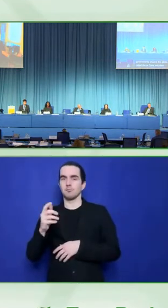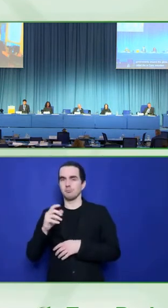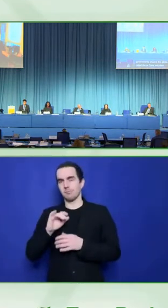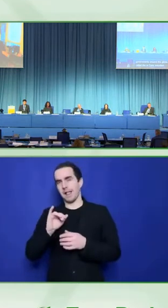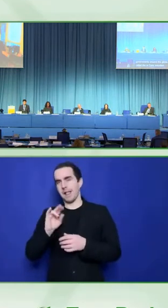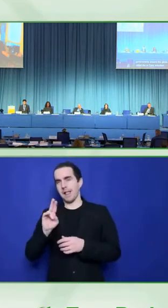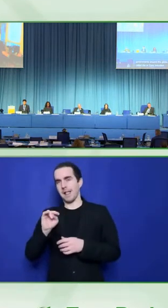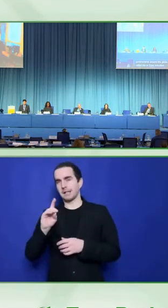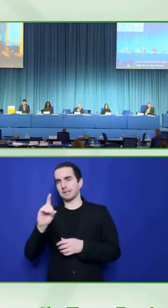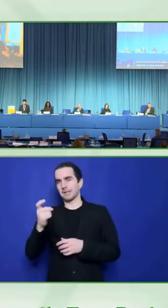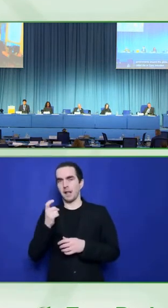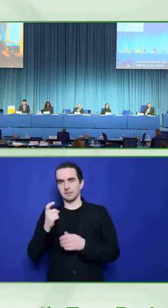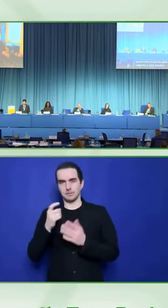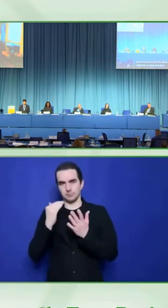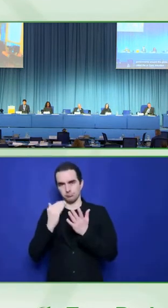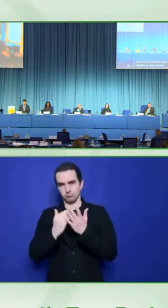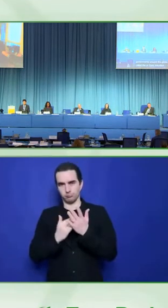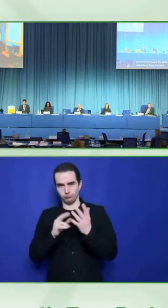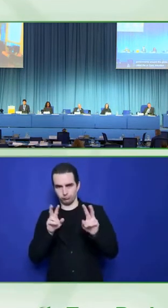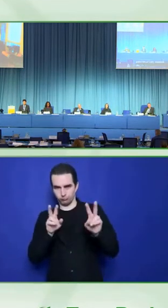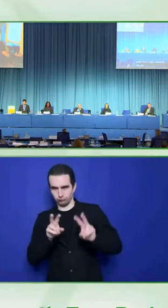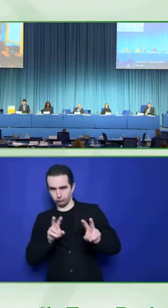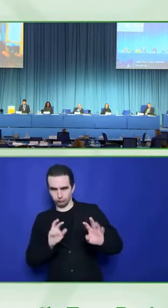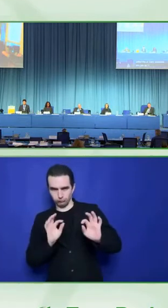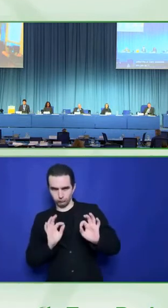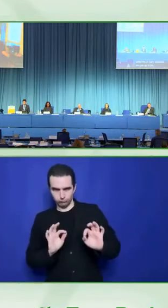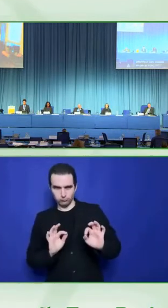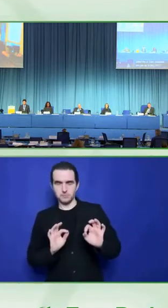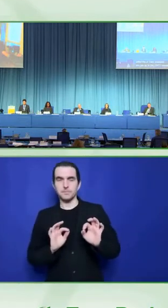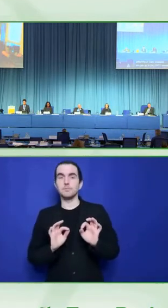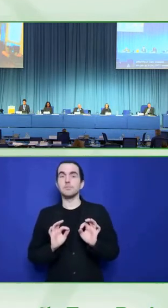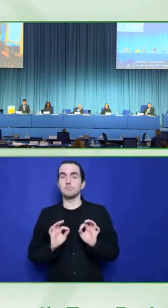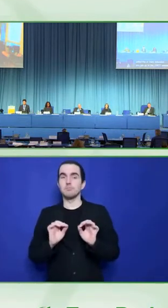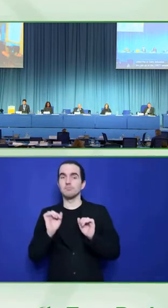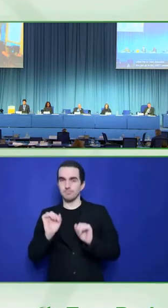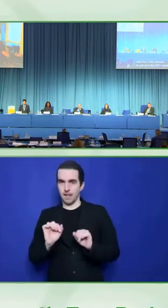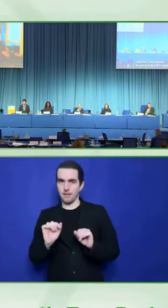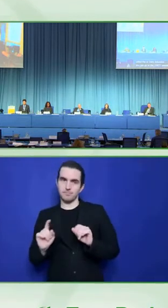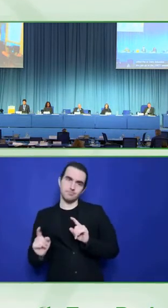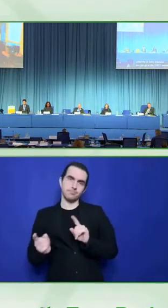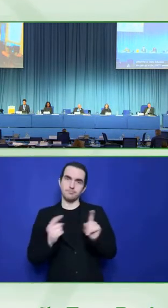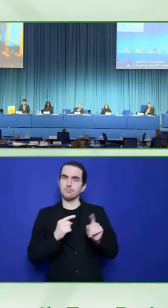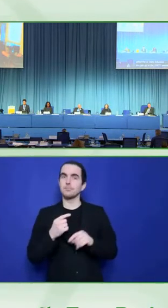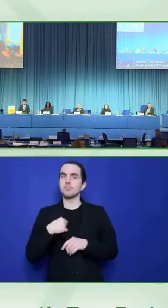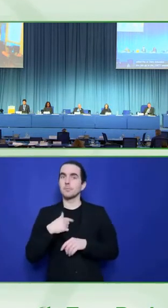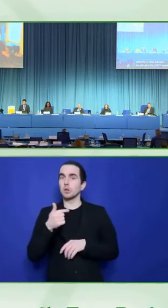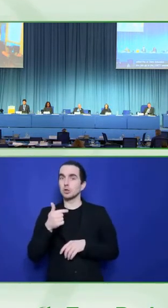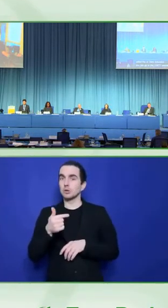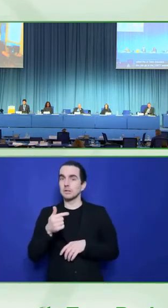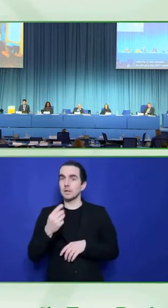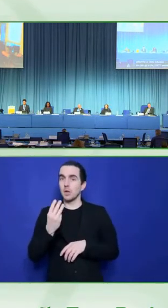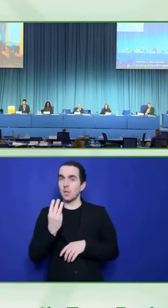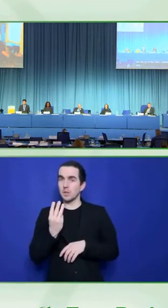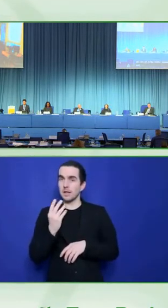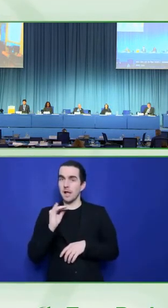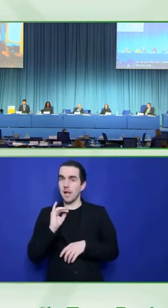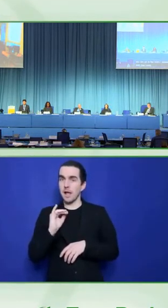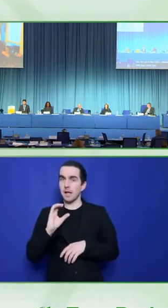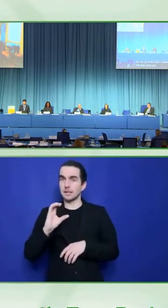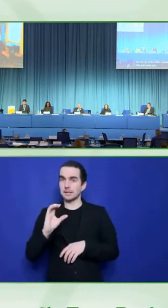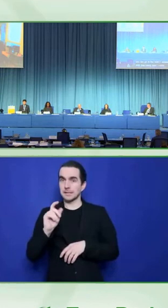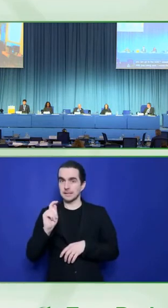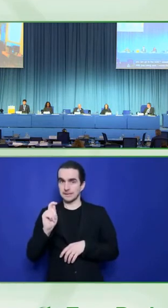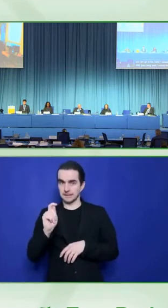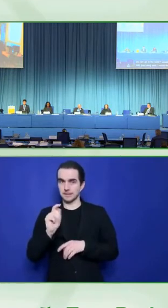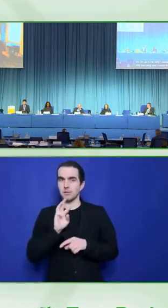without being said, I'm going to bring on our first group, which is from Sight Savers. And they are